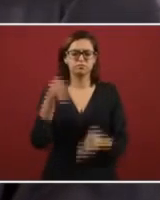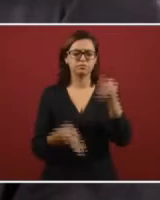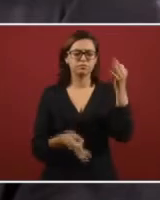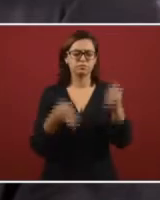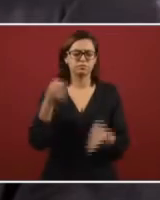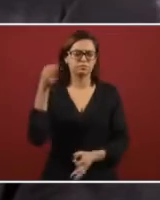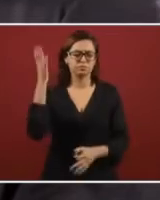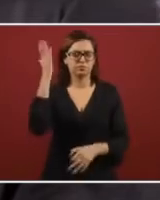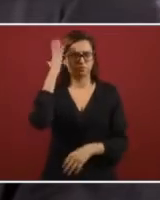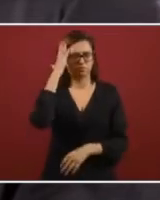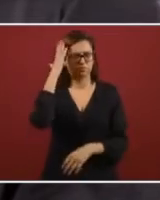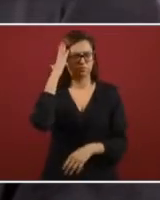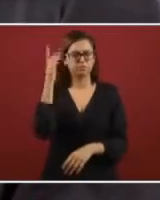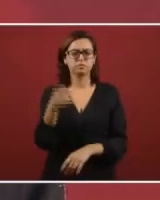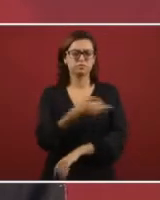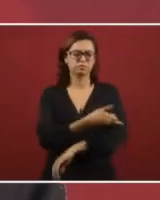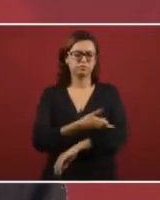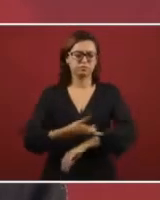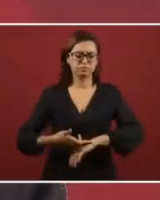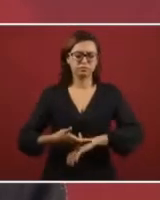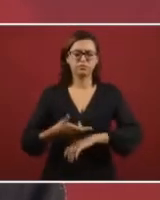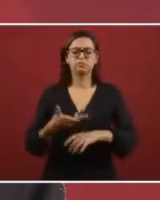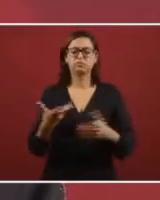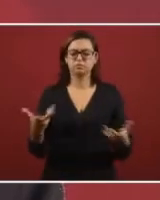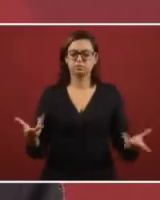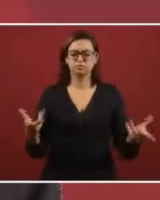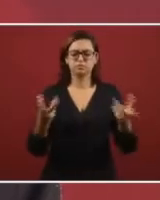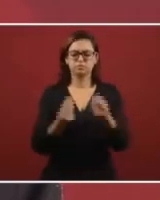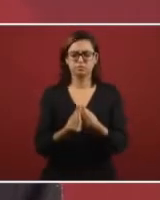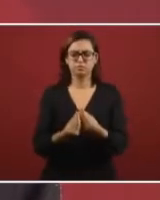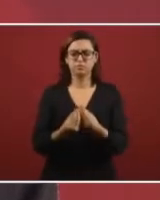We met with the district attorney and his family.